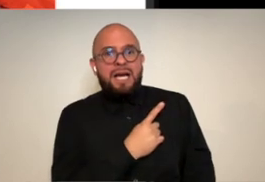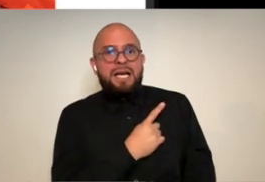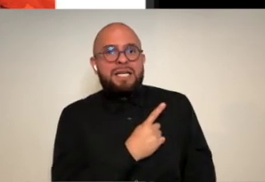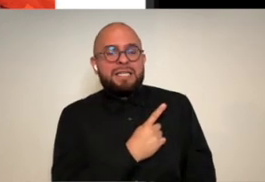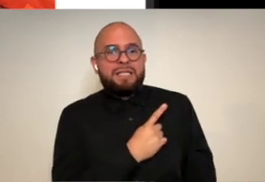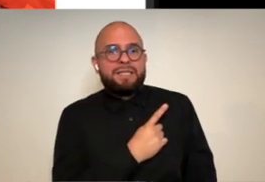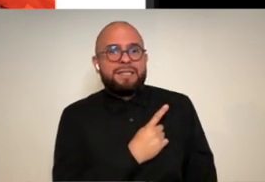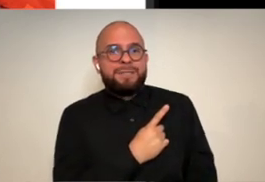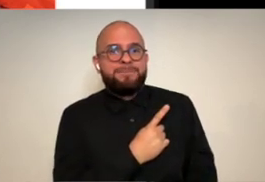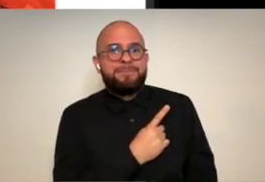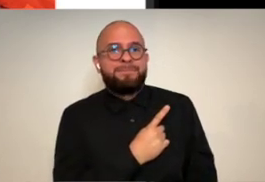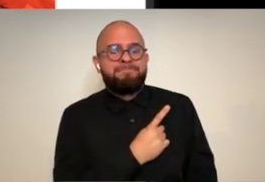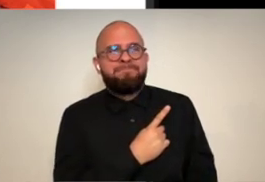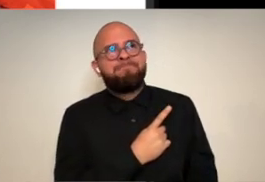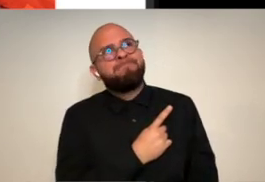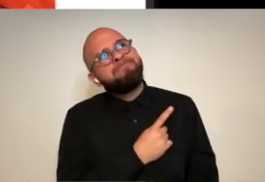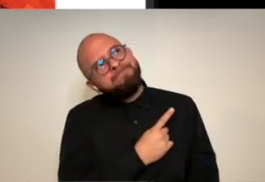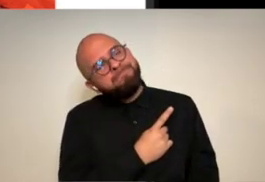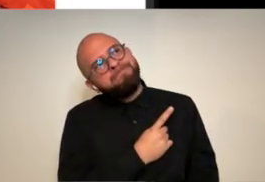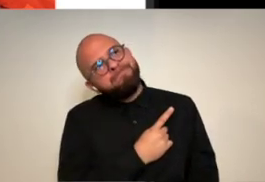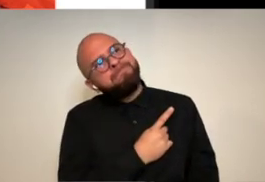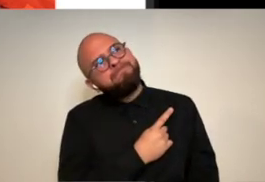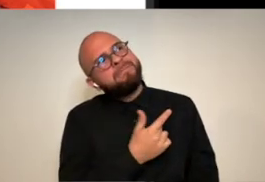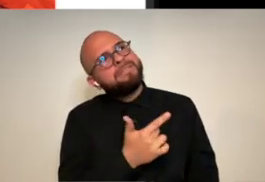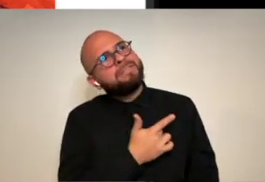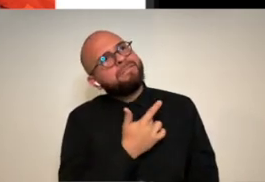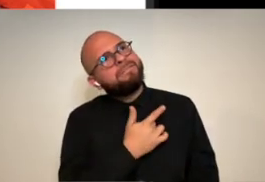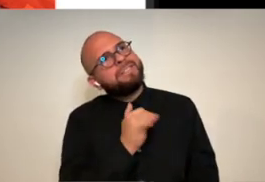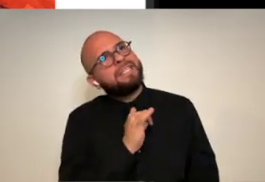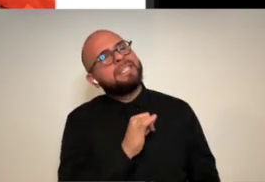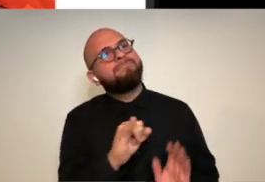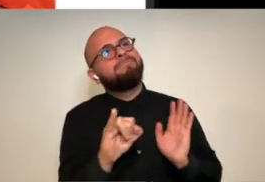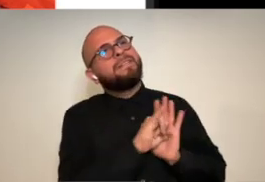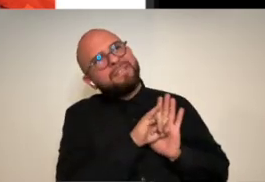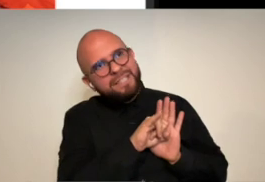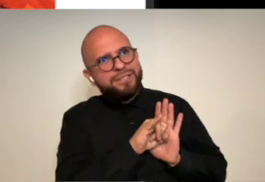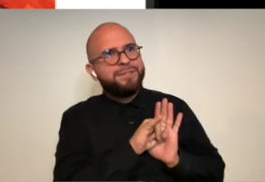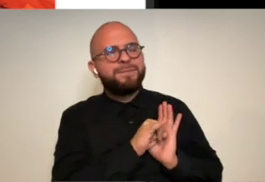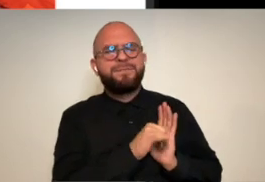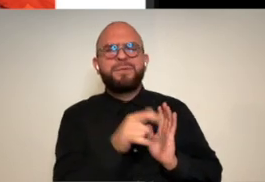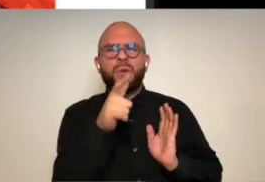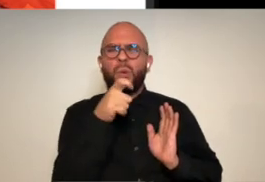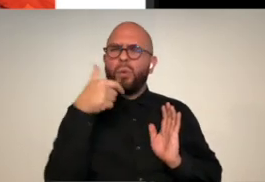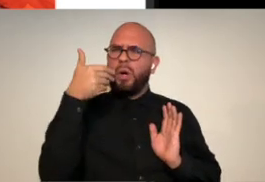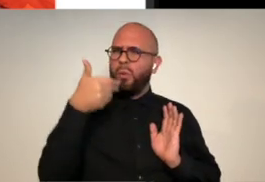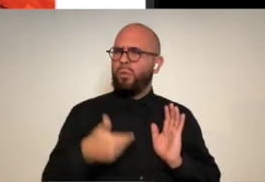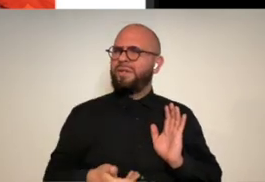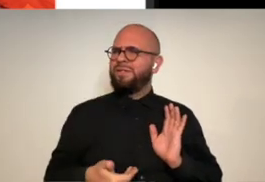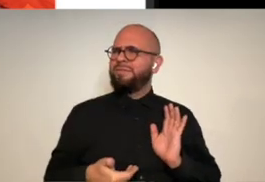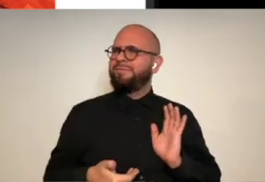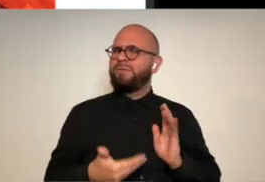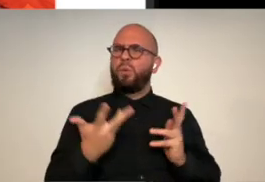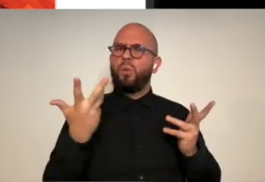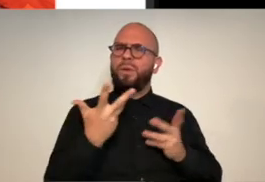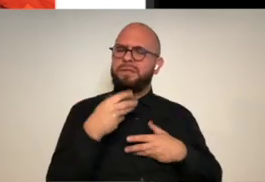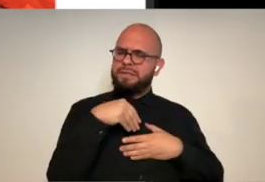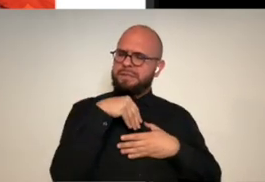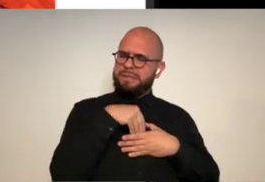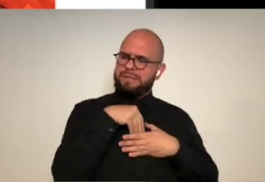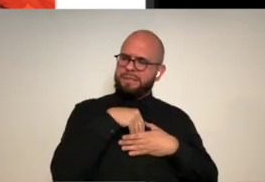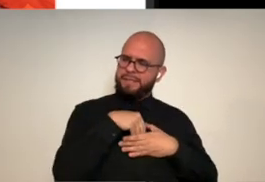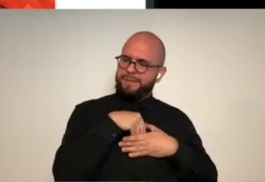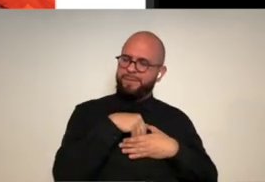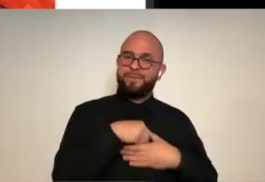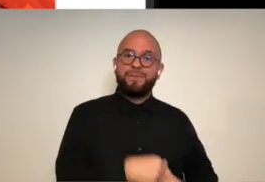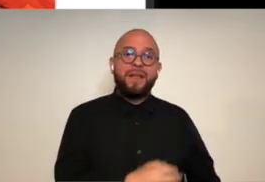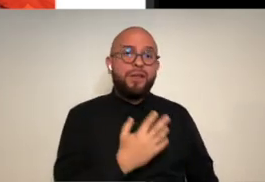that one was really just i guess identification who are we and like